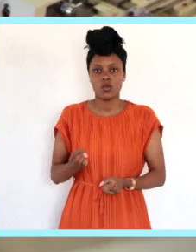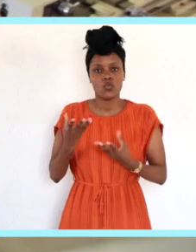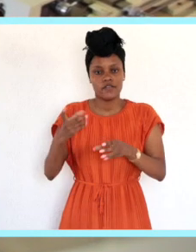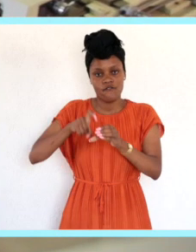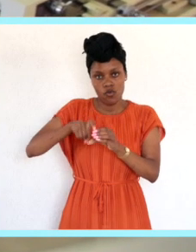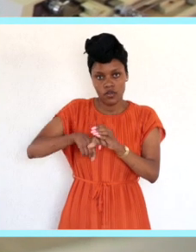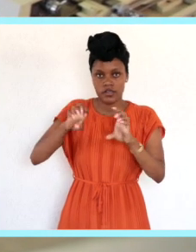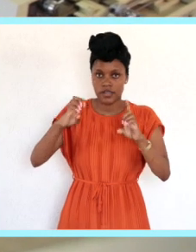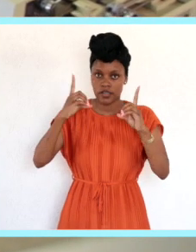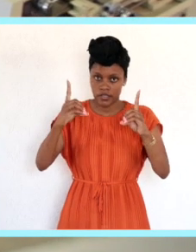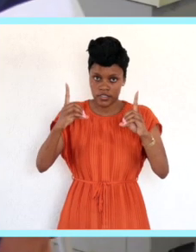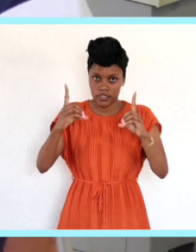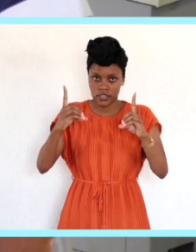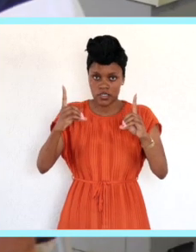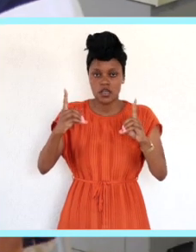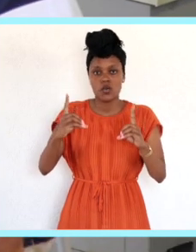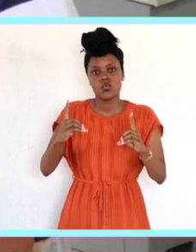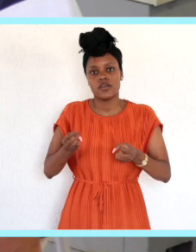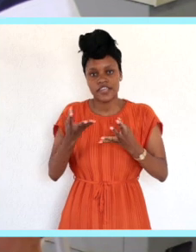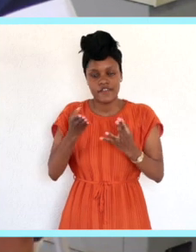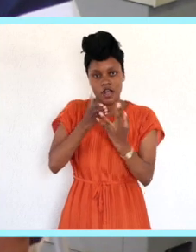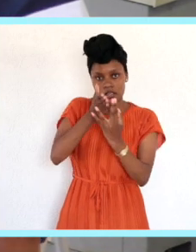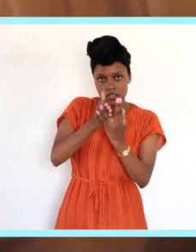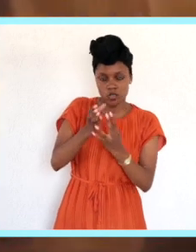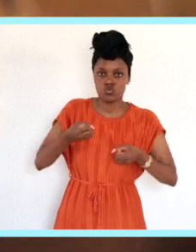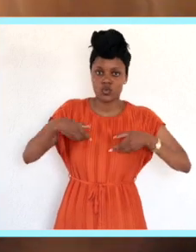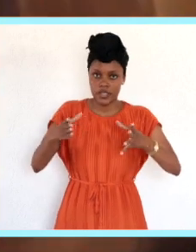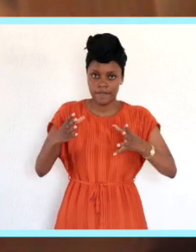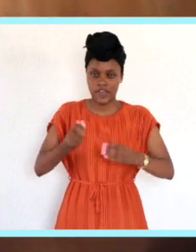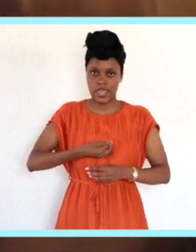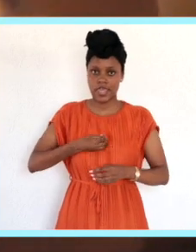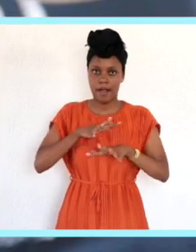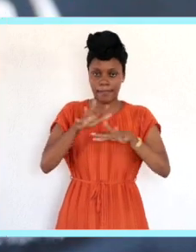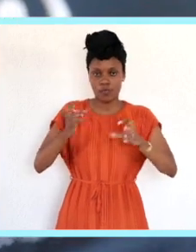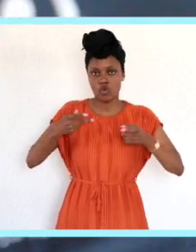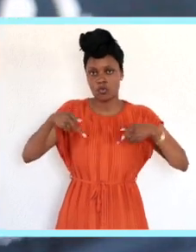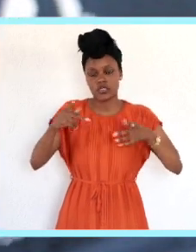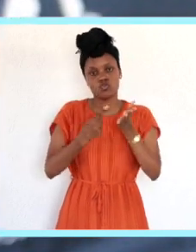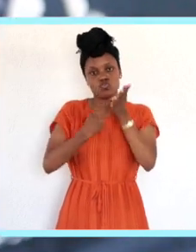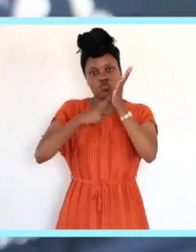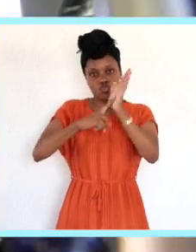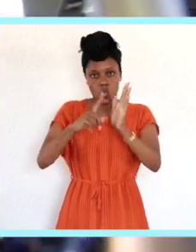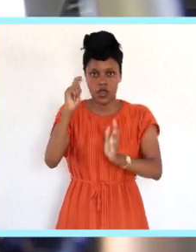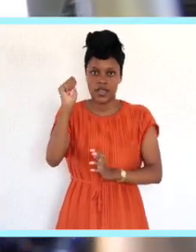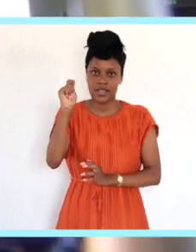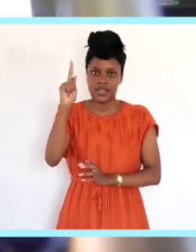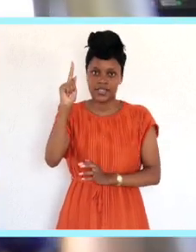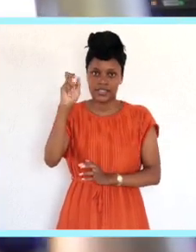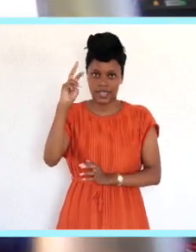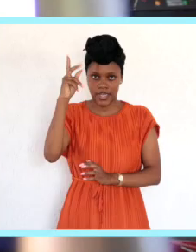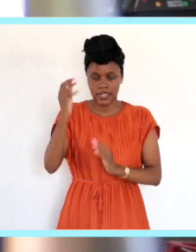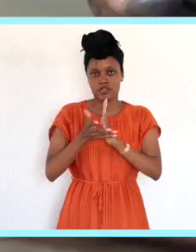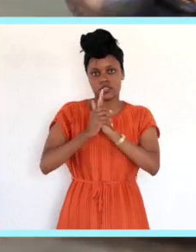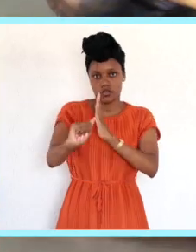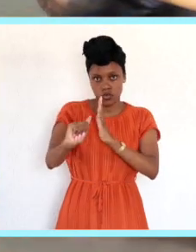We provide quality education, we promote access to give our young people an opportunity to showcase their